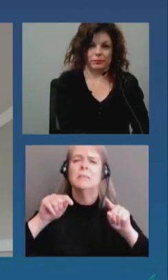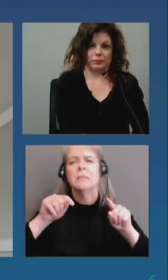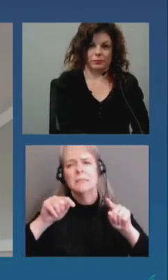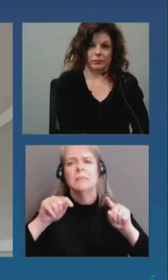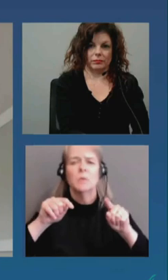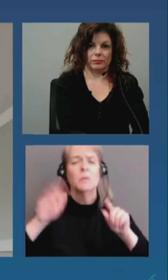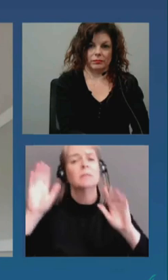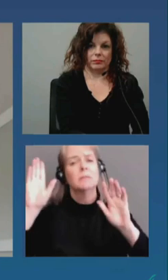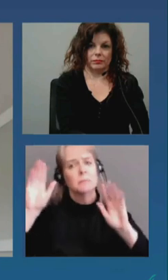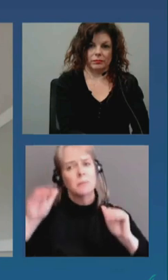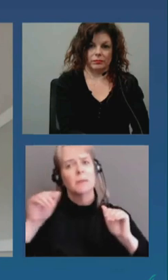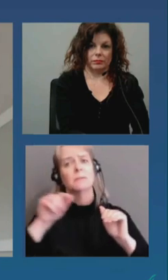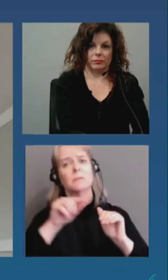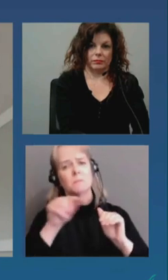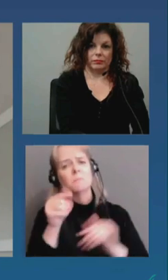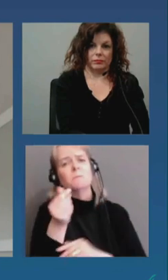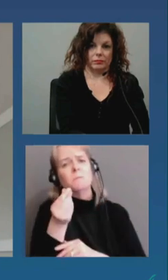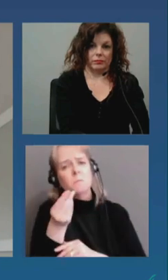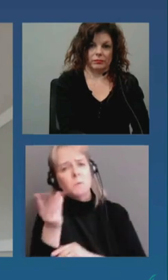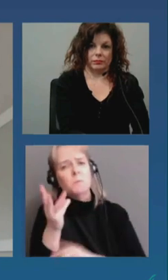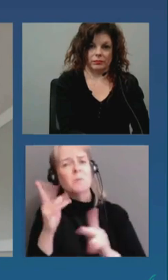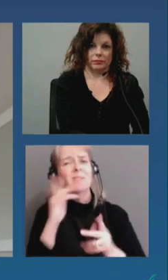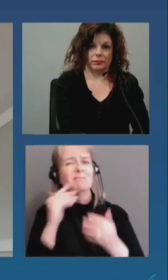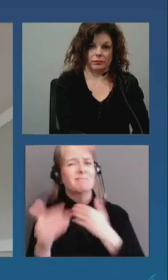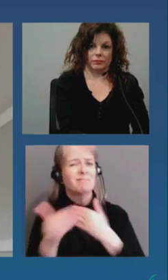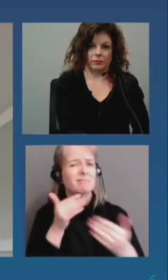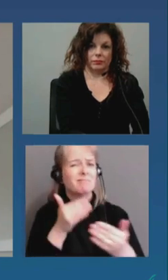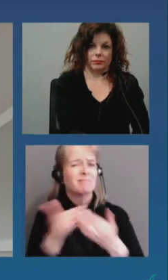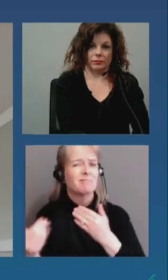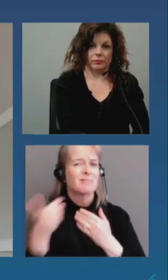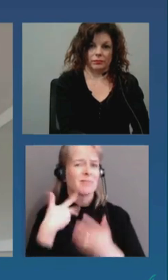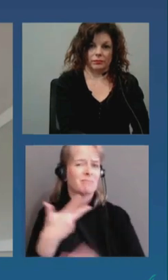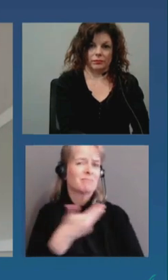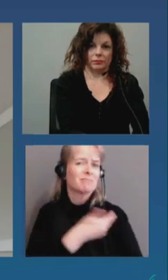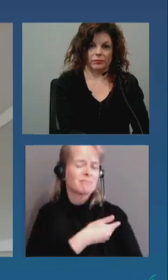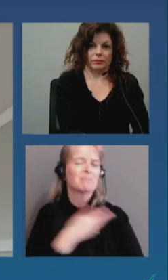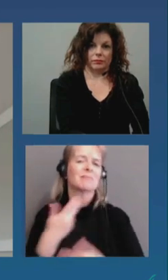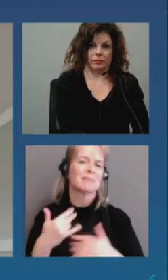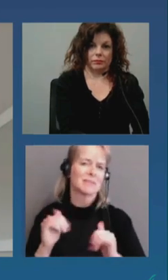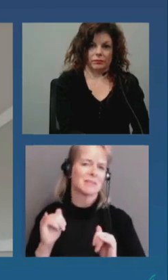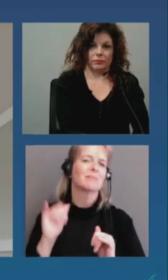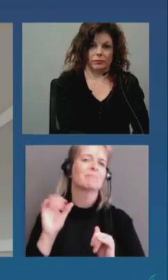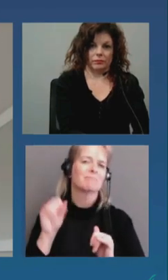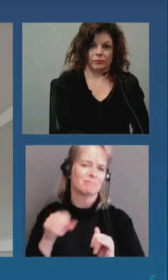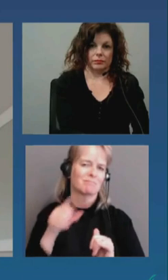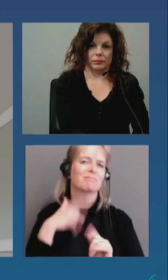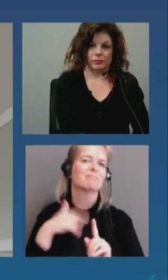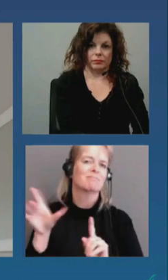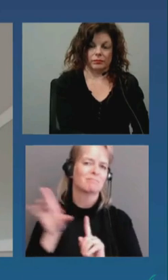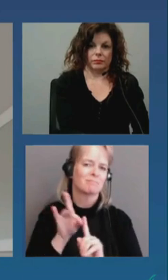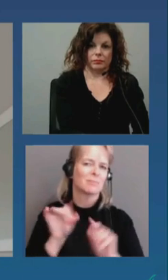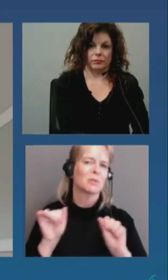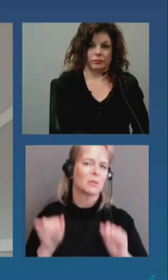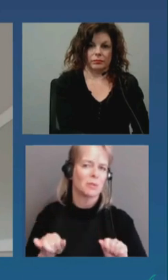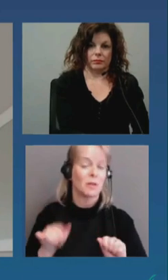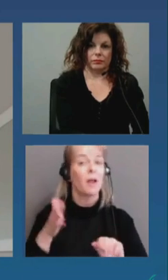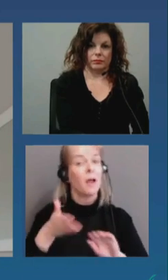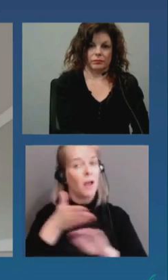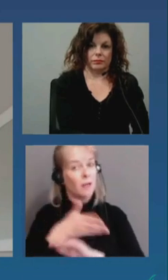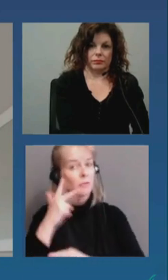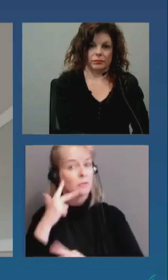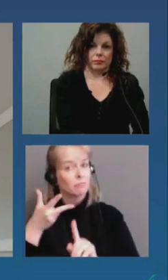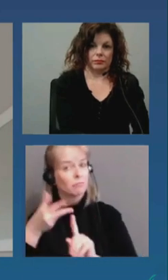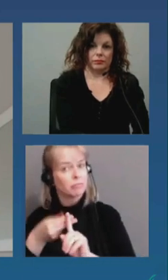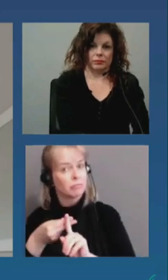After you receive your vaccine, you will also have information on post vaccine behaviors given to you. Please read